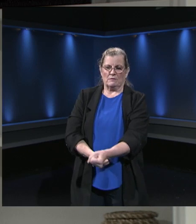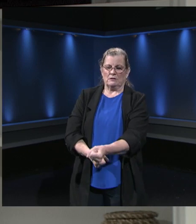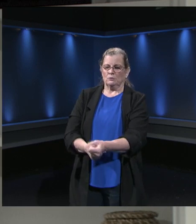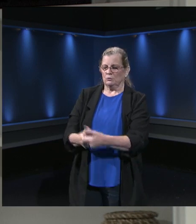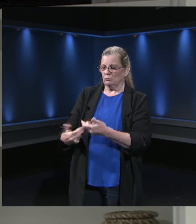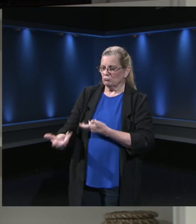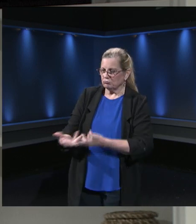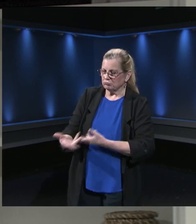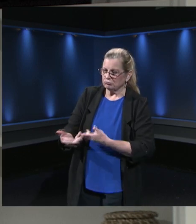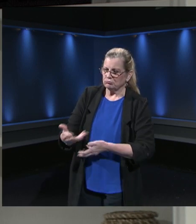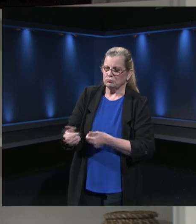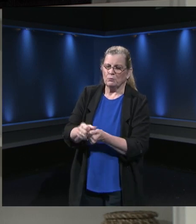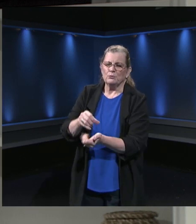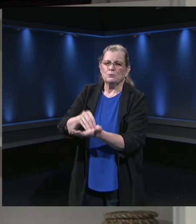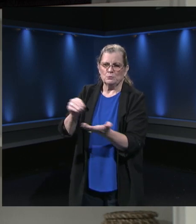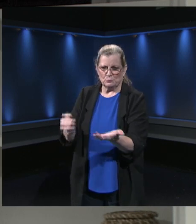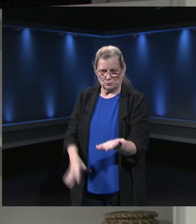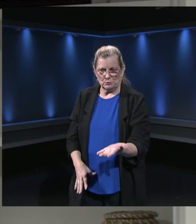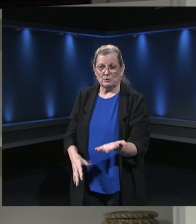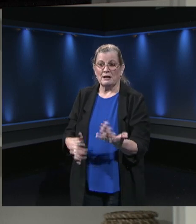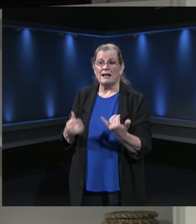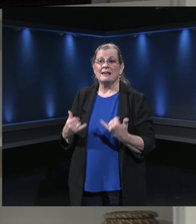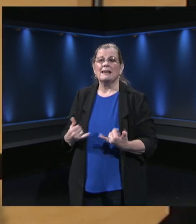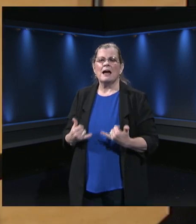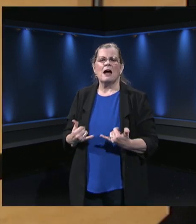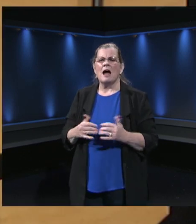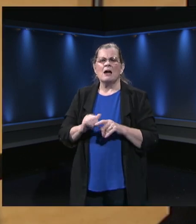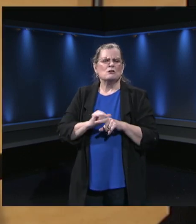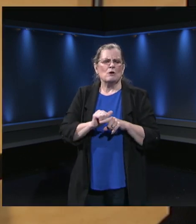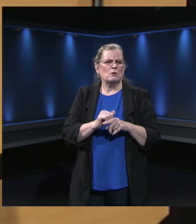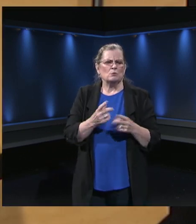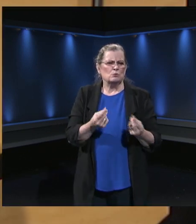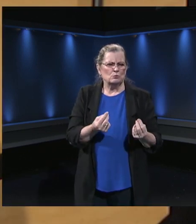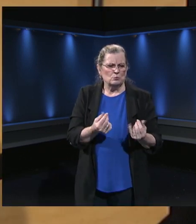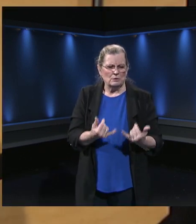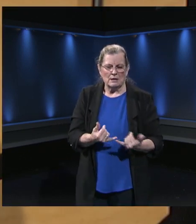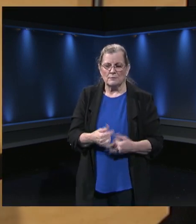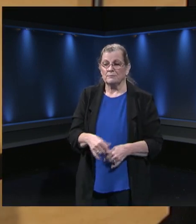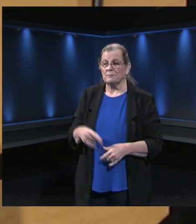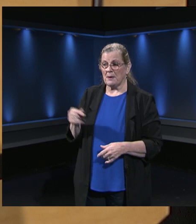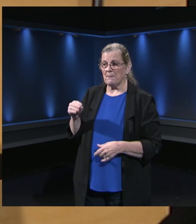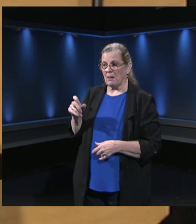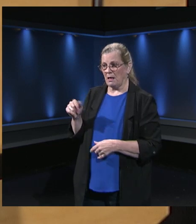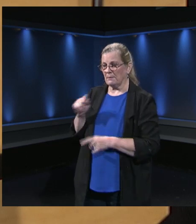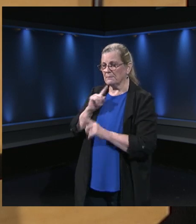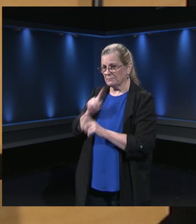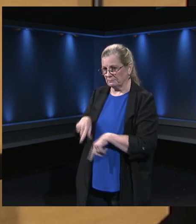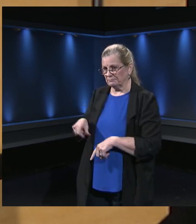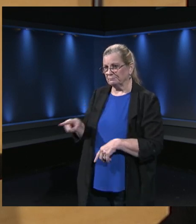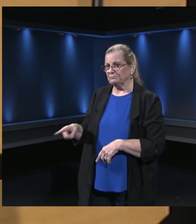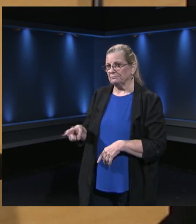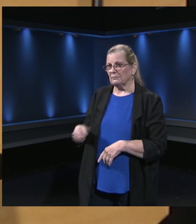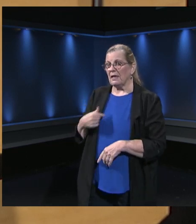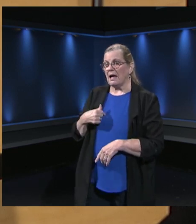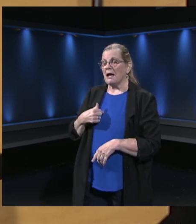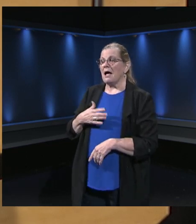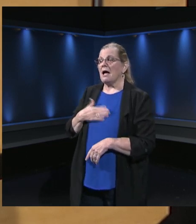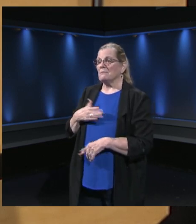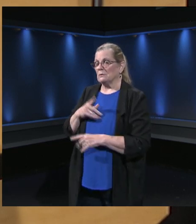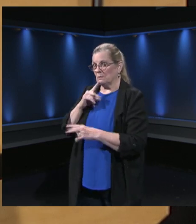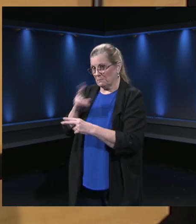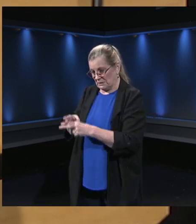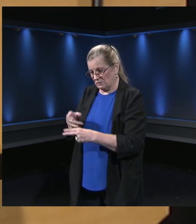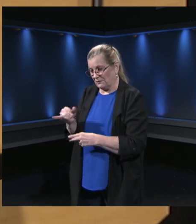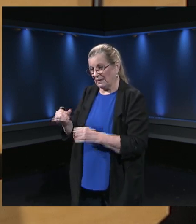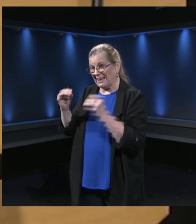change that we had to make back in March. Yes, absolutely. I'm very glad you mentioned the teachers. I have seen